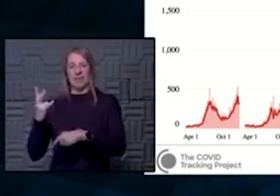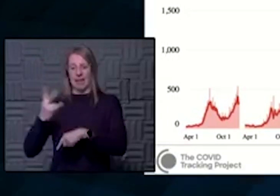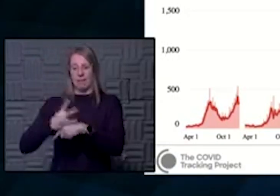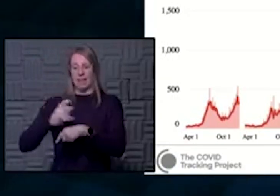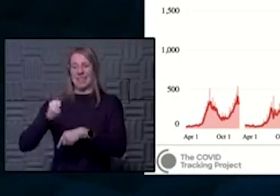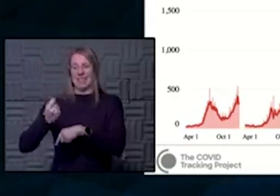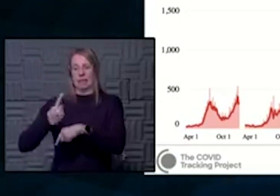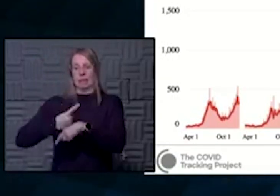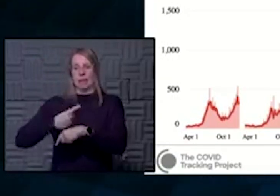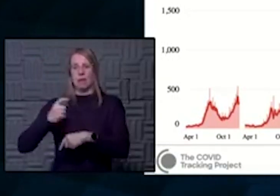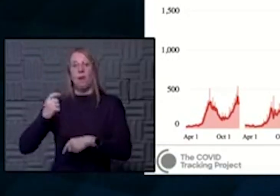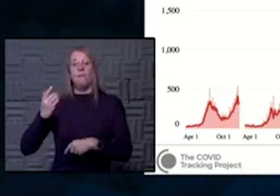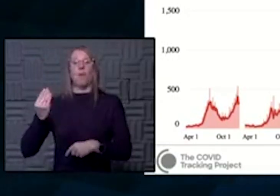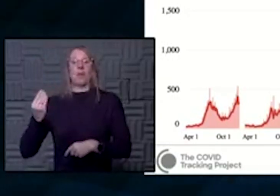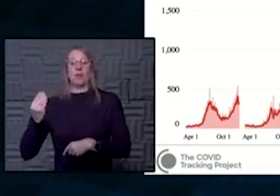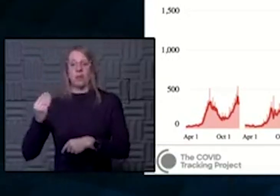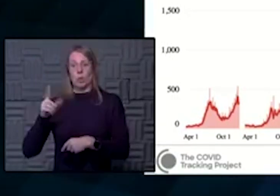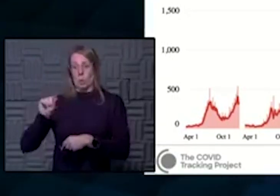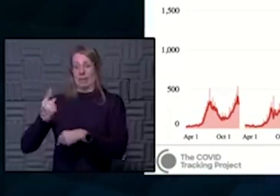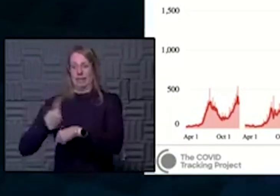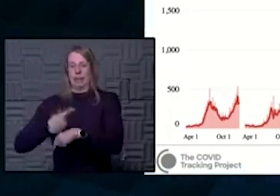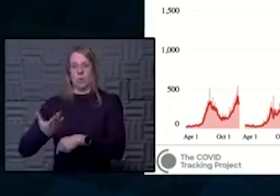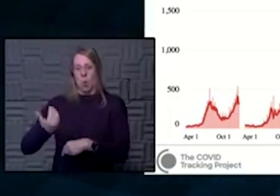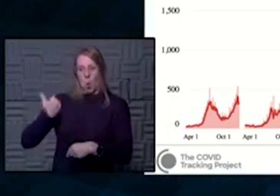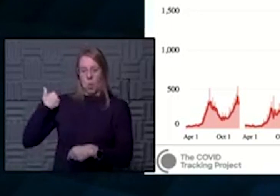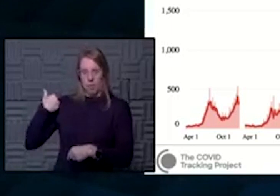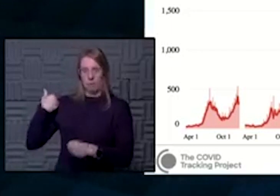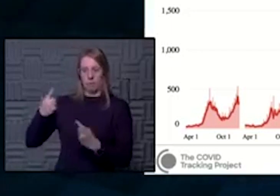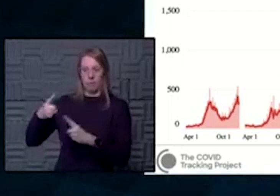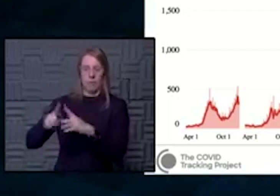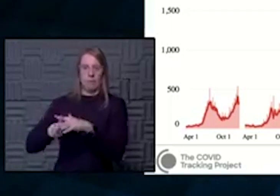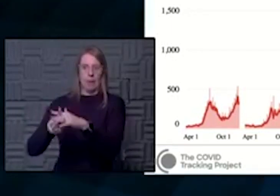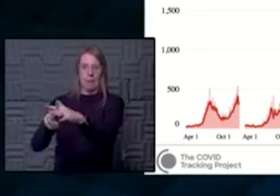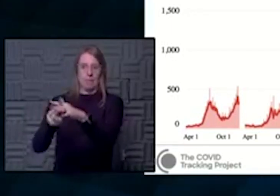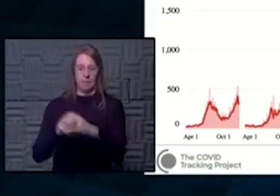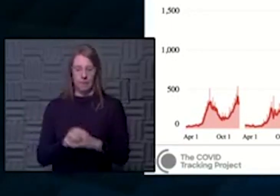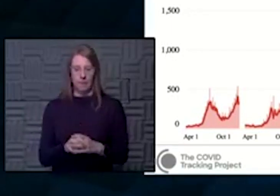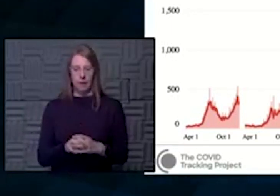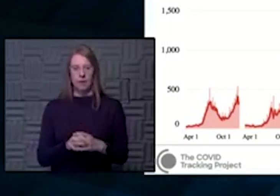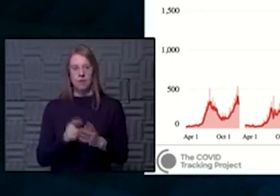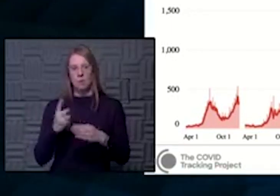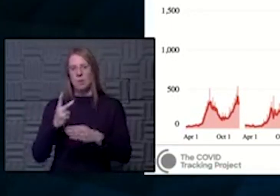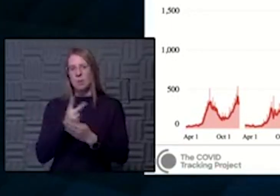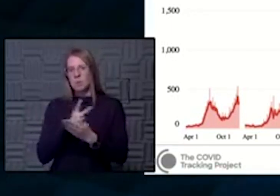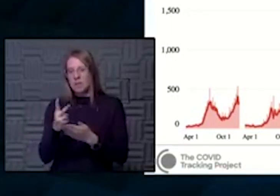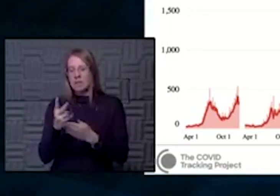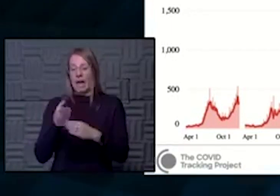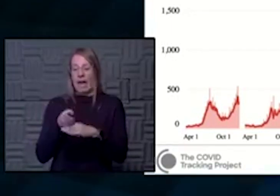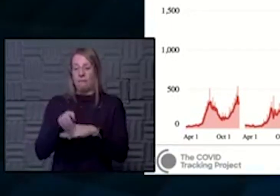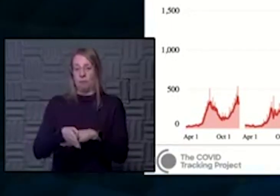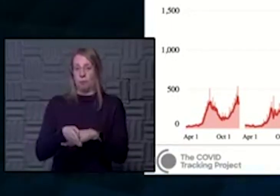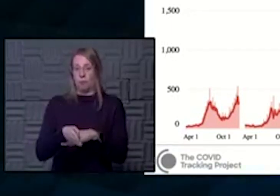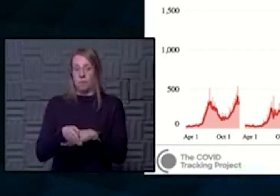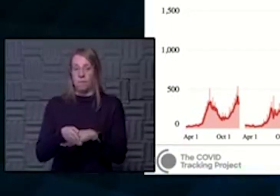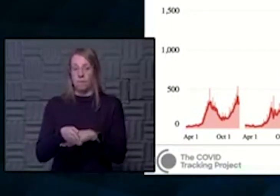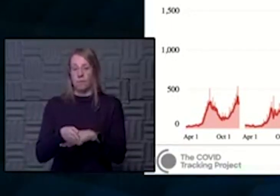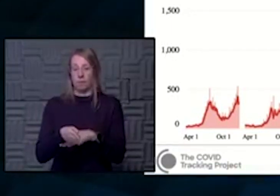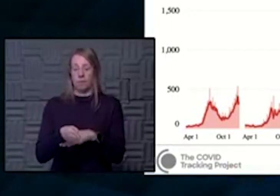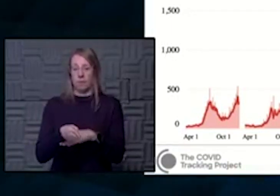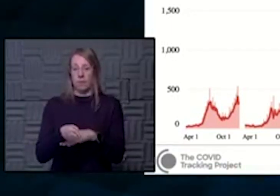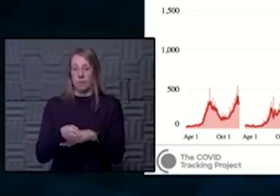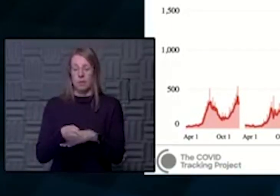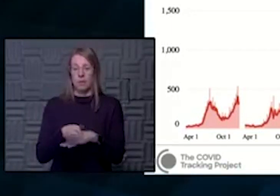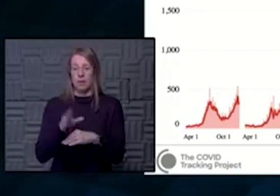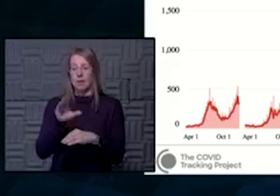even 20 days ago. And so we have a period of time of a couple of weeks, most likely after the